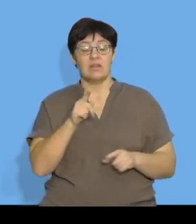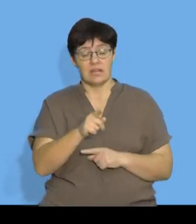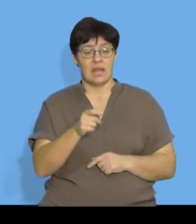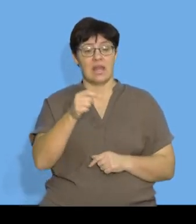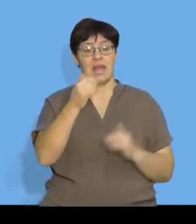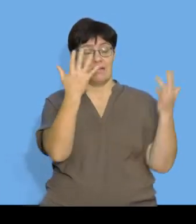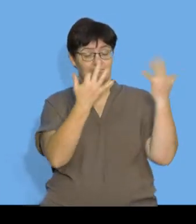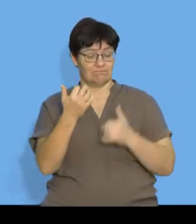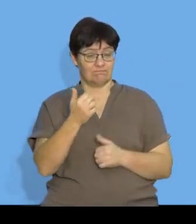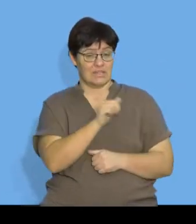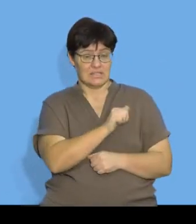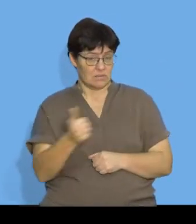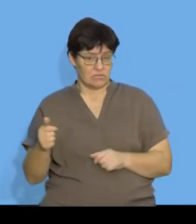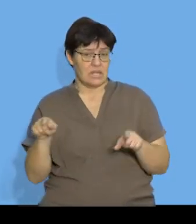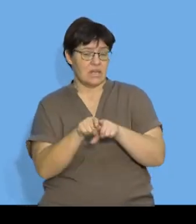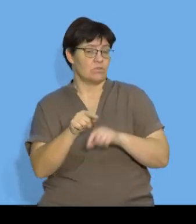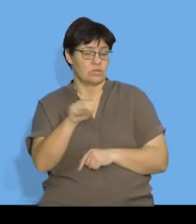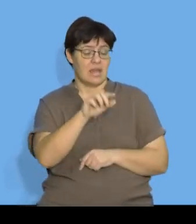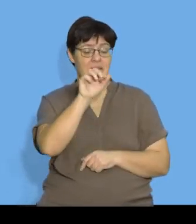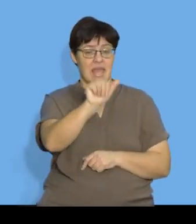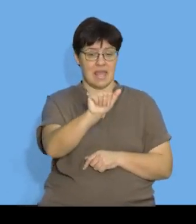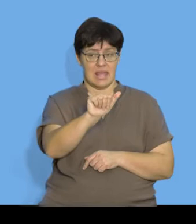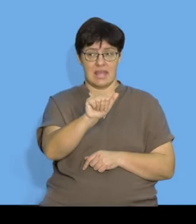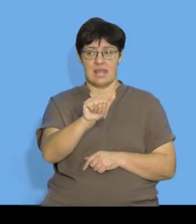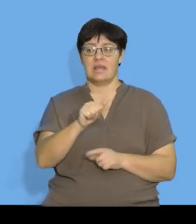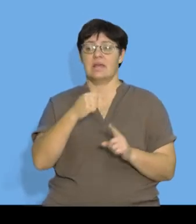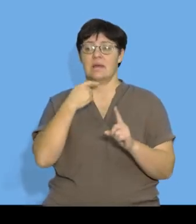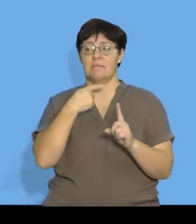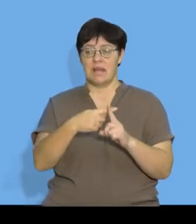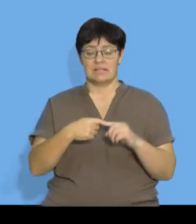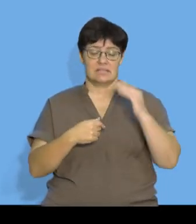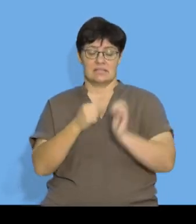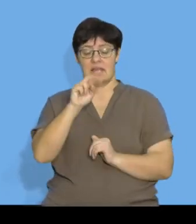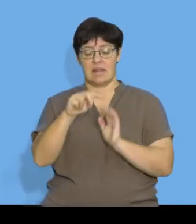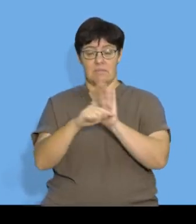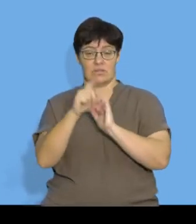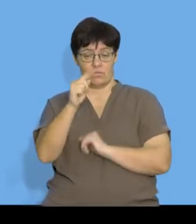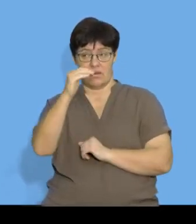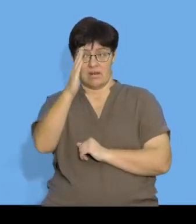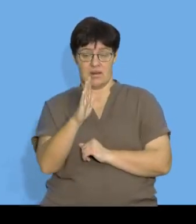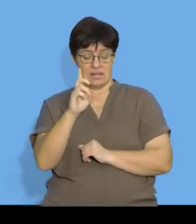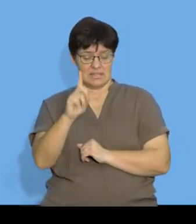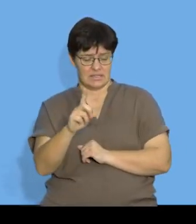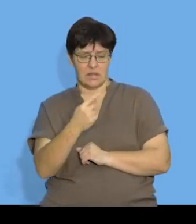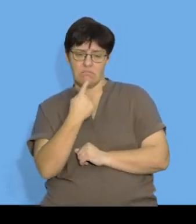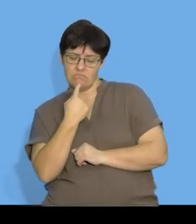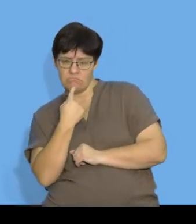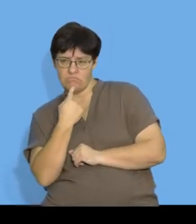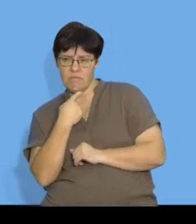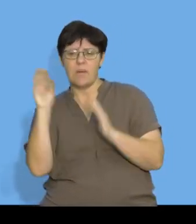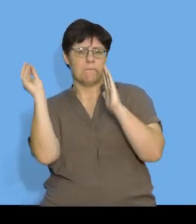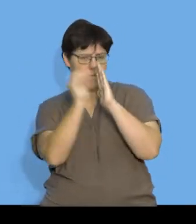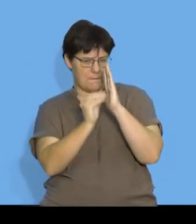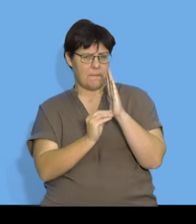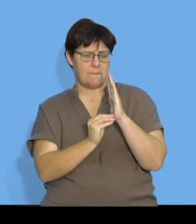an arithmetic sequence is equal to A plus N minus 1 D, I can actually write